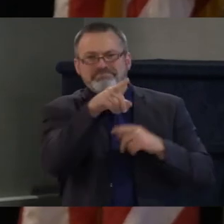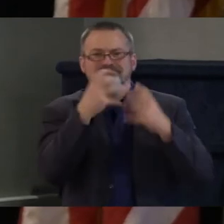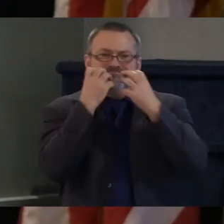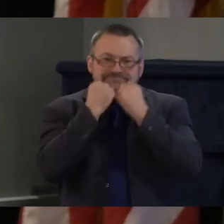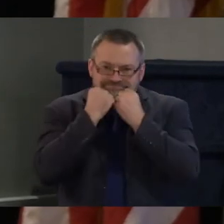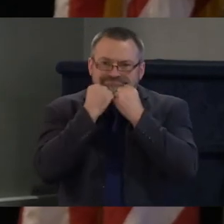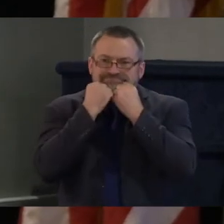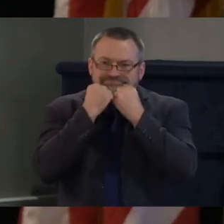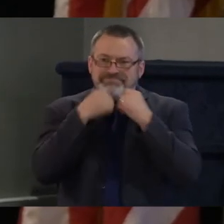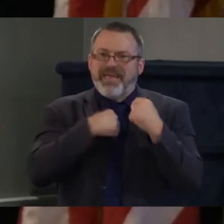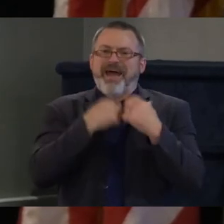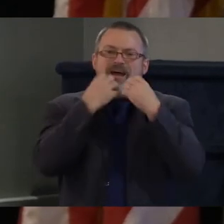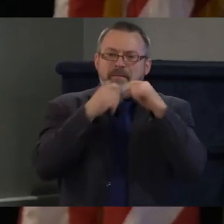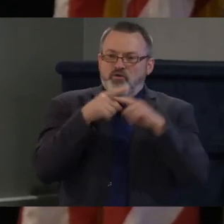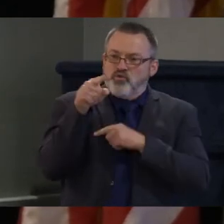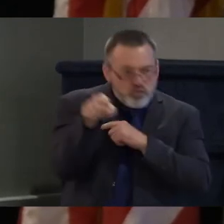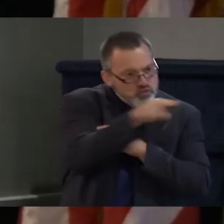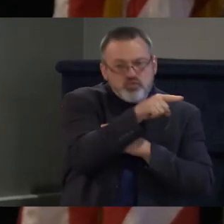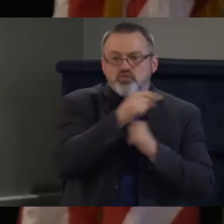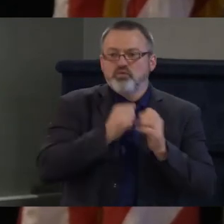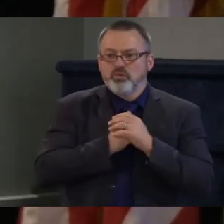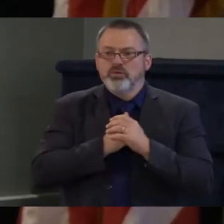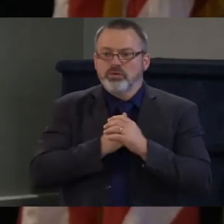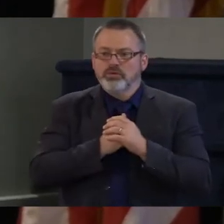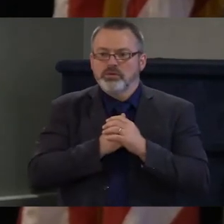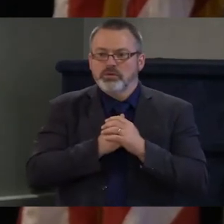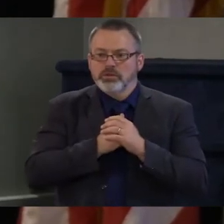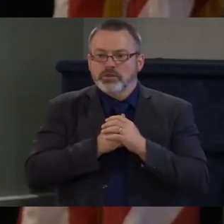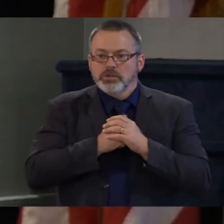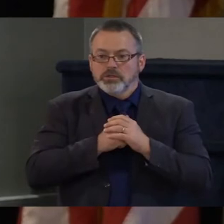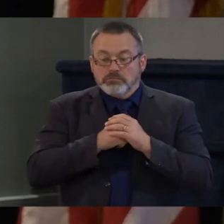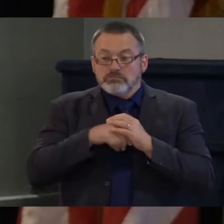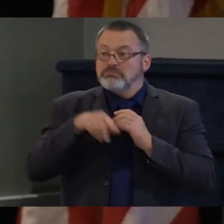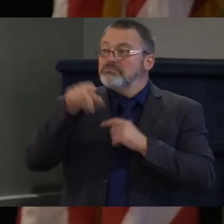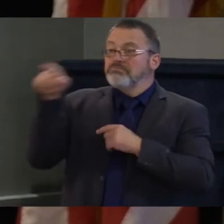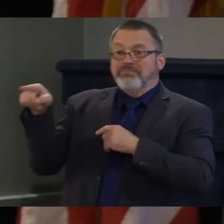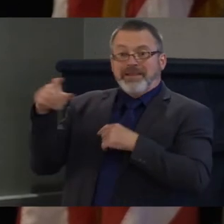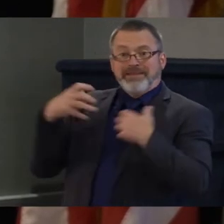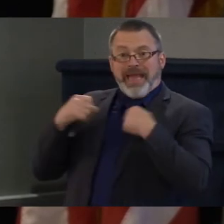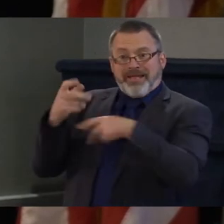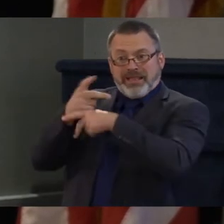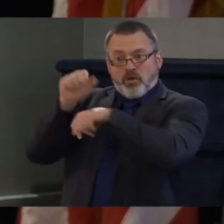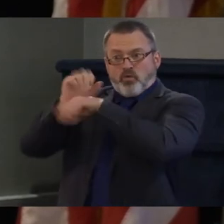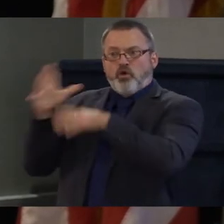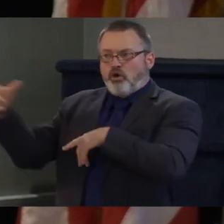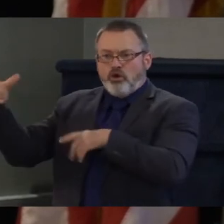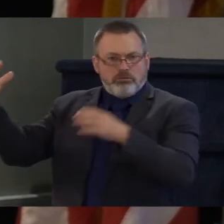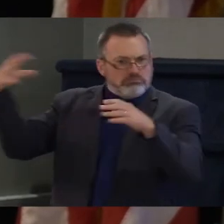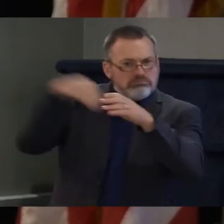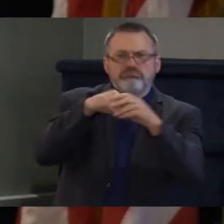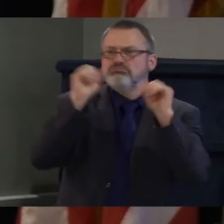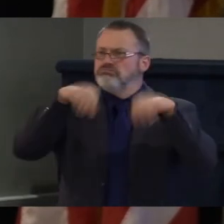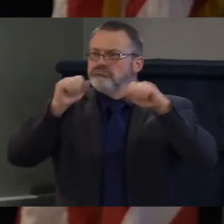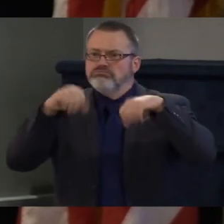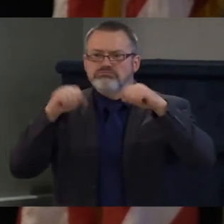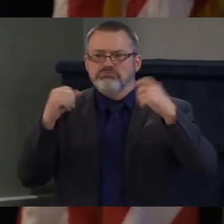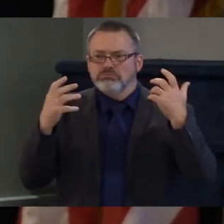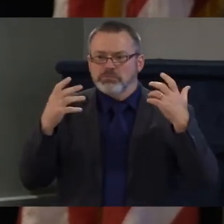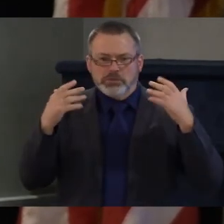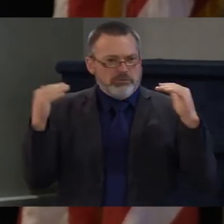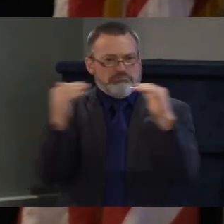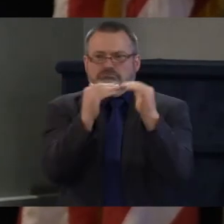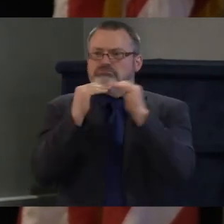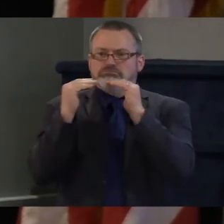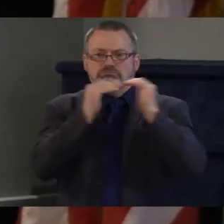couldn't go into uh correctional facilities anymore and and so all of this is a matter of getting